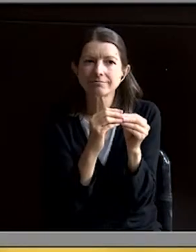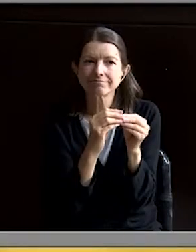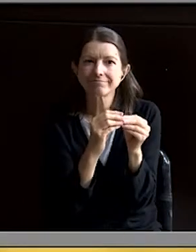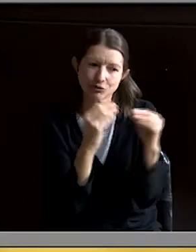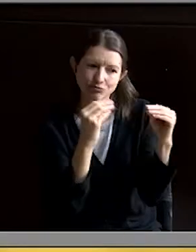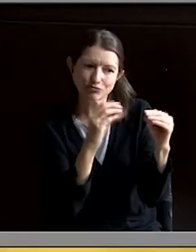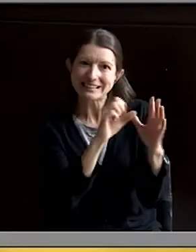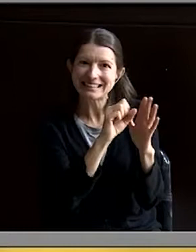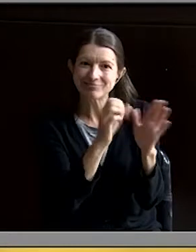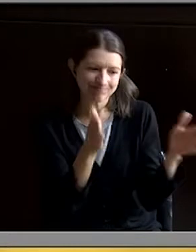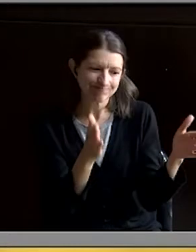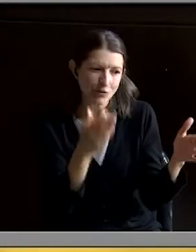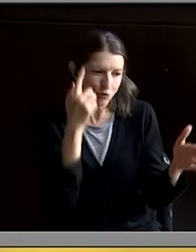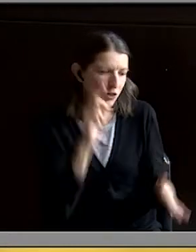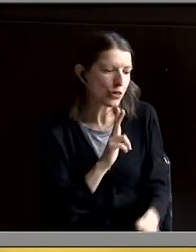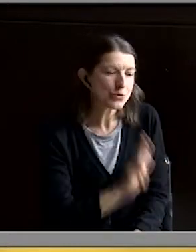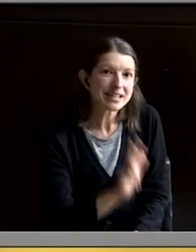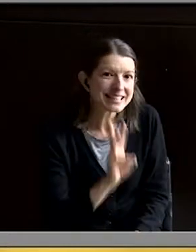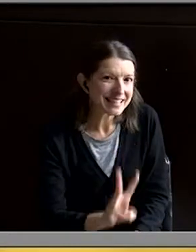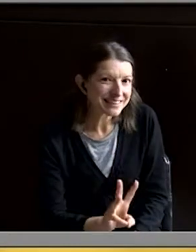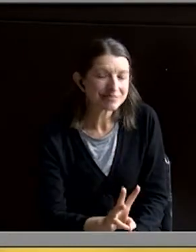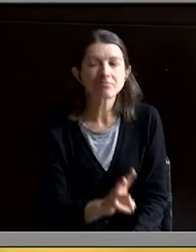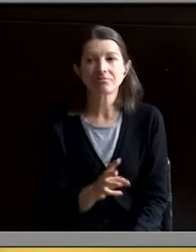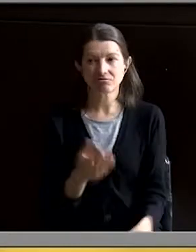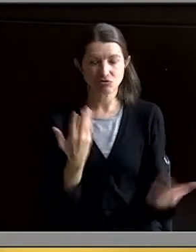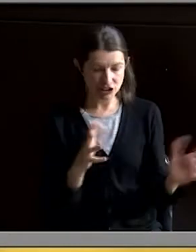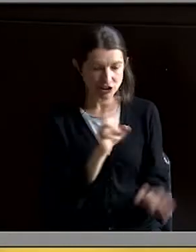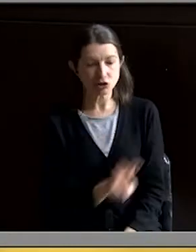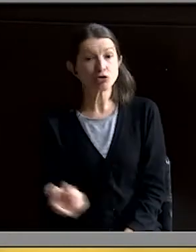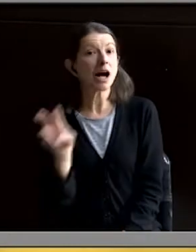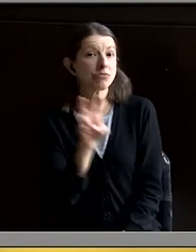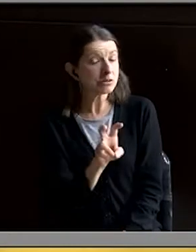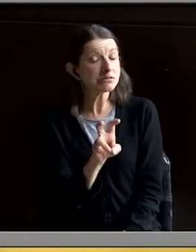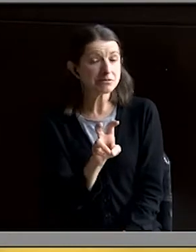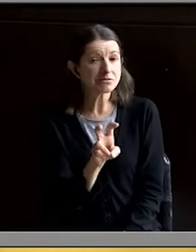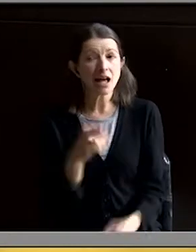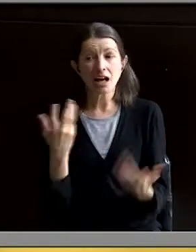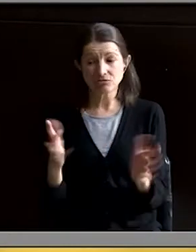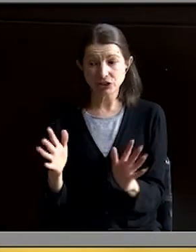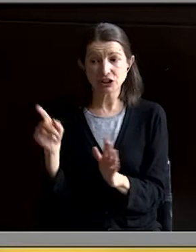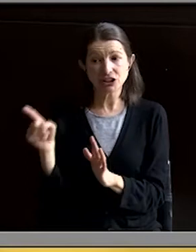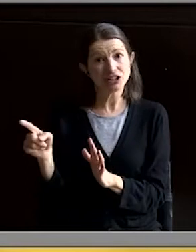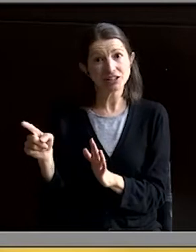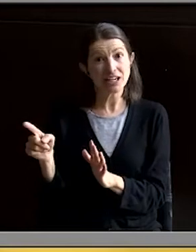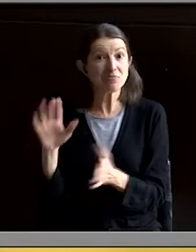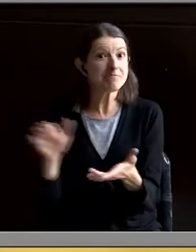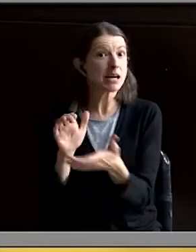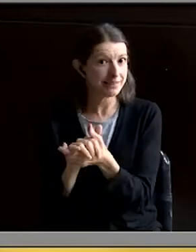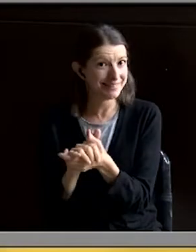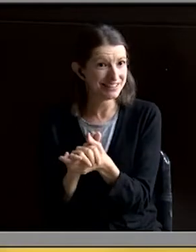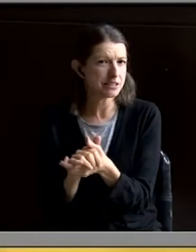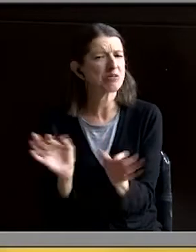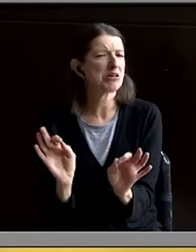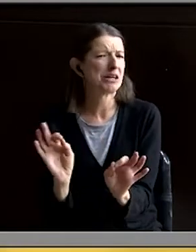instructing three to six year olds there. She'll travel a little, and then I guess it's just a minor event, she's going to get married.